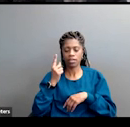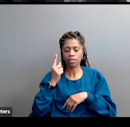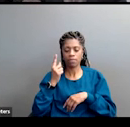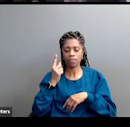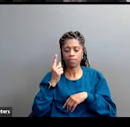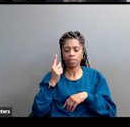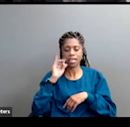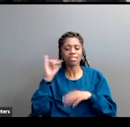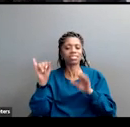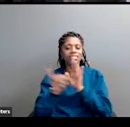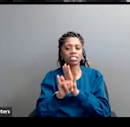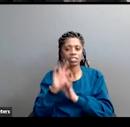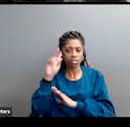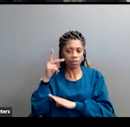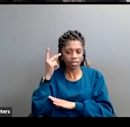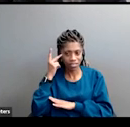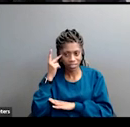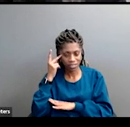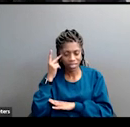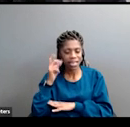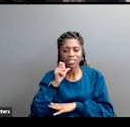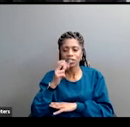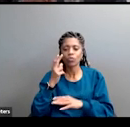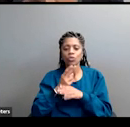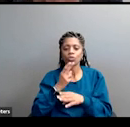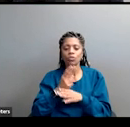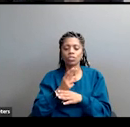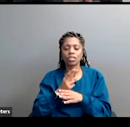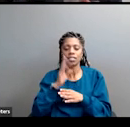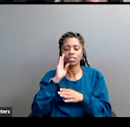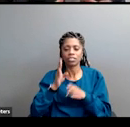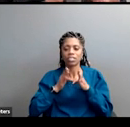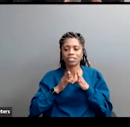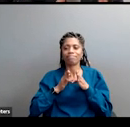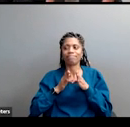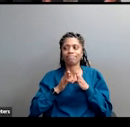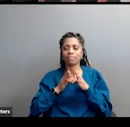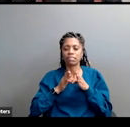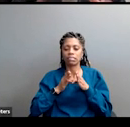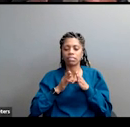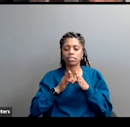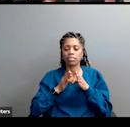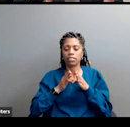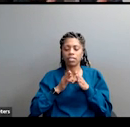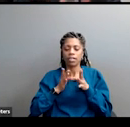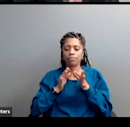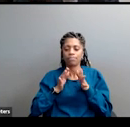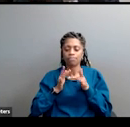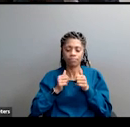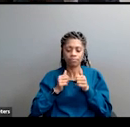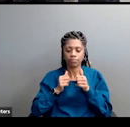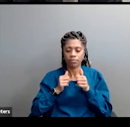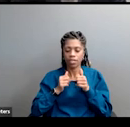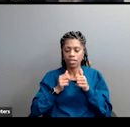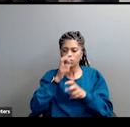a narrow definition of our shared identity. Notice what this sort of ad, this project